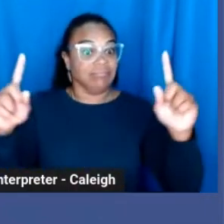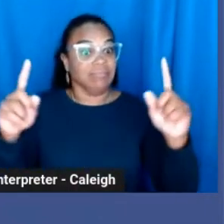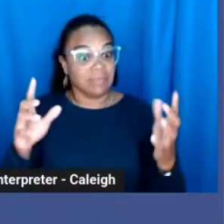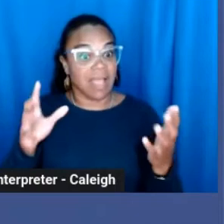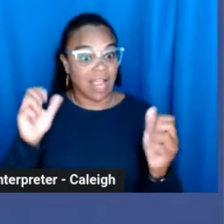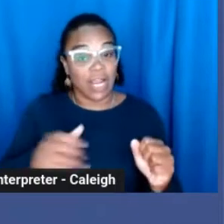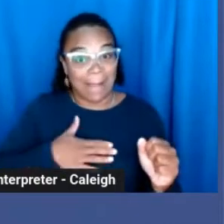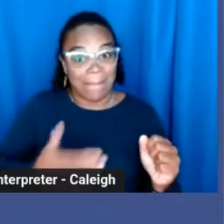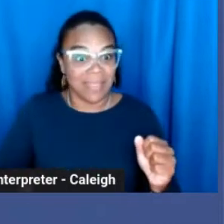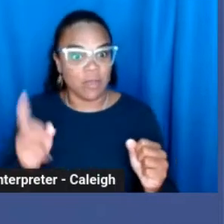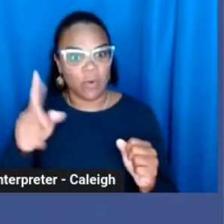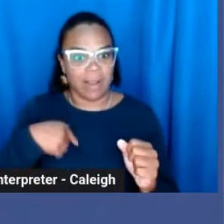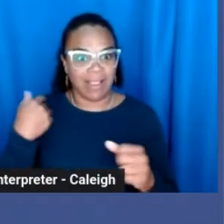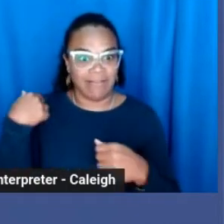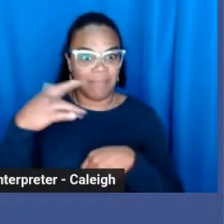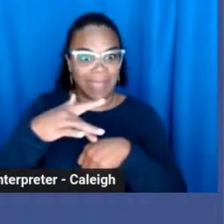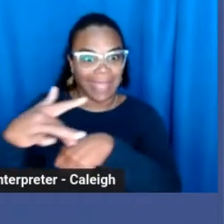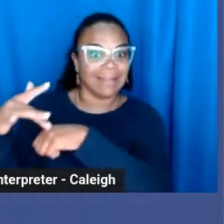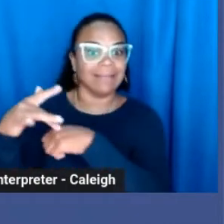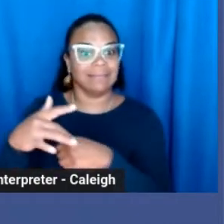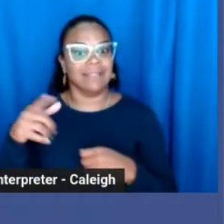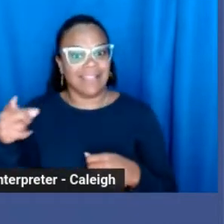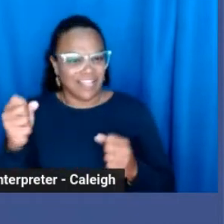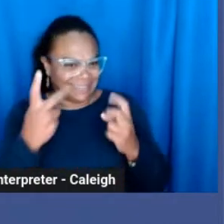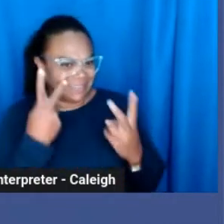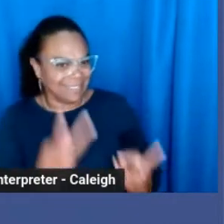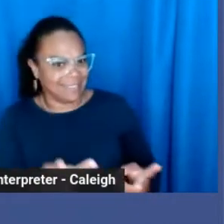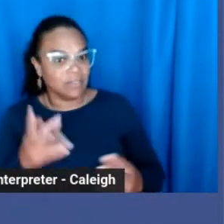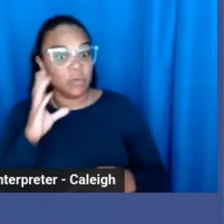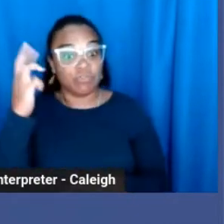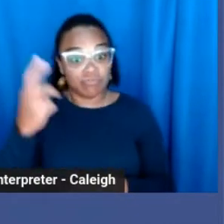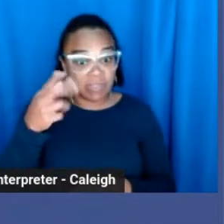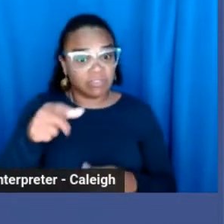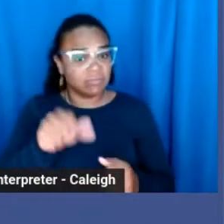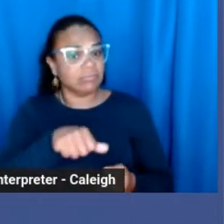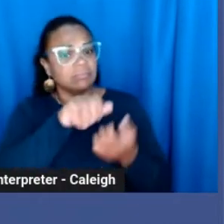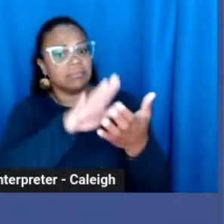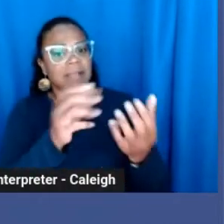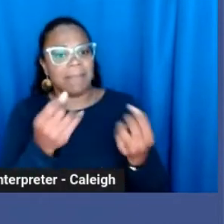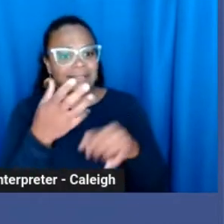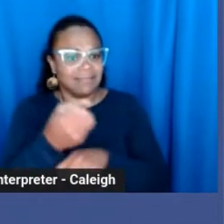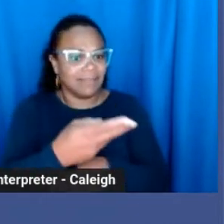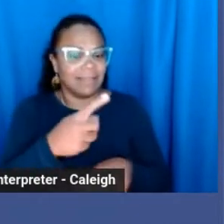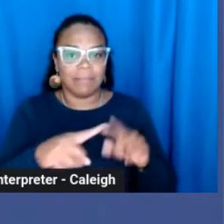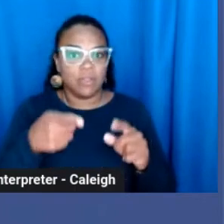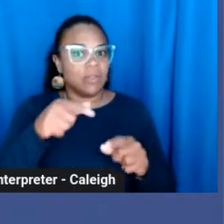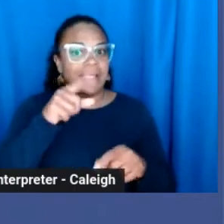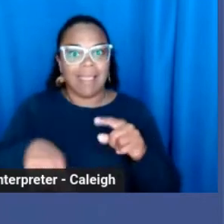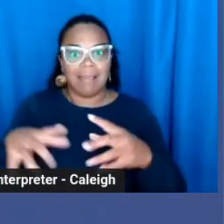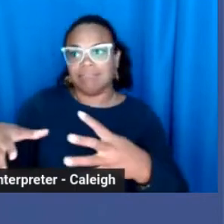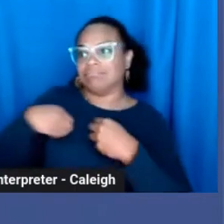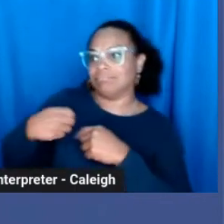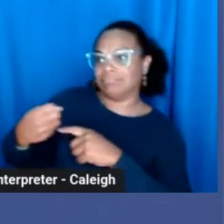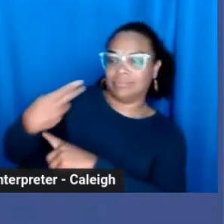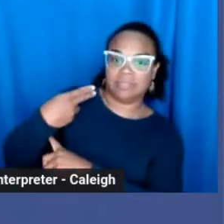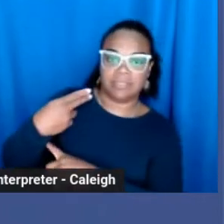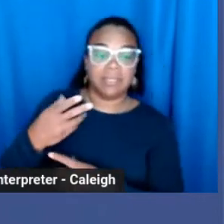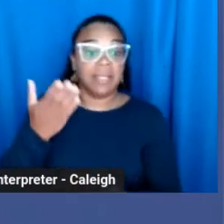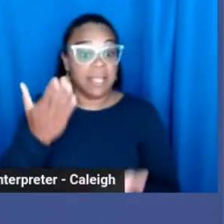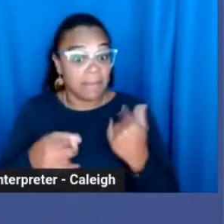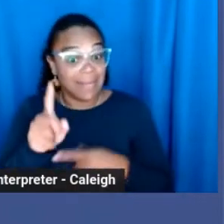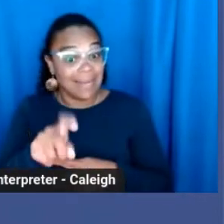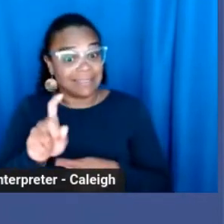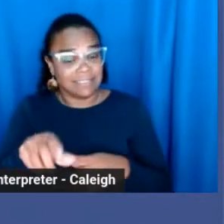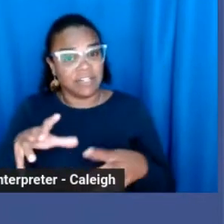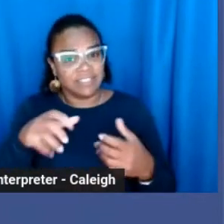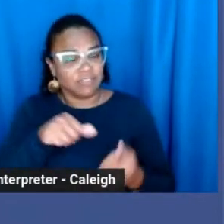realize that you will encounter many defeats, but you must not be defeated. It may even be necessary to encounter